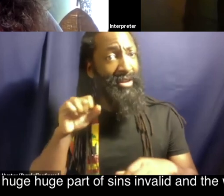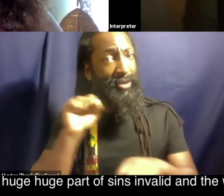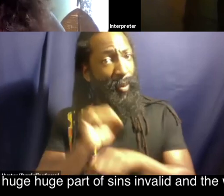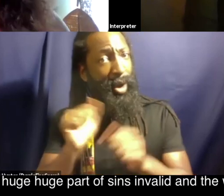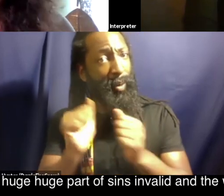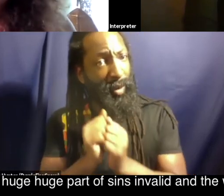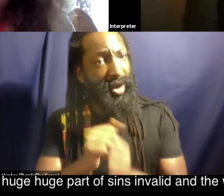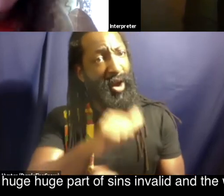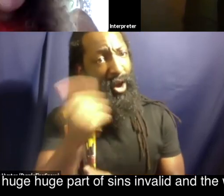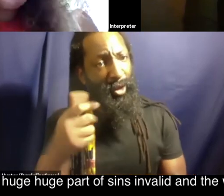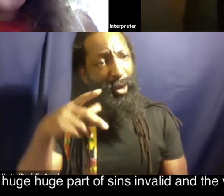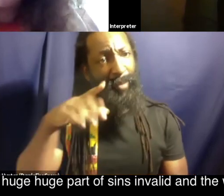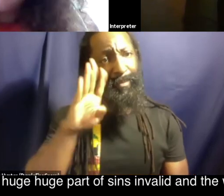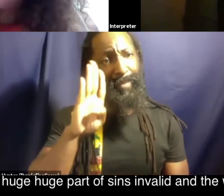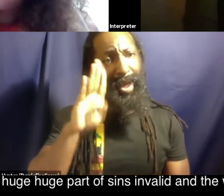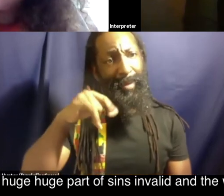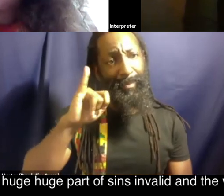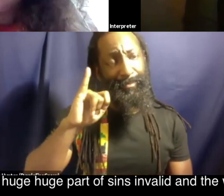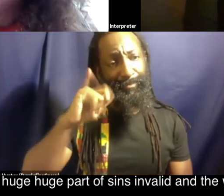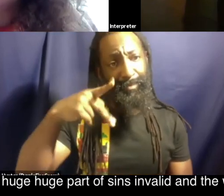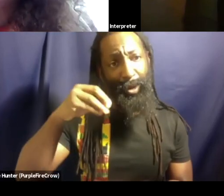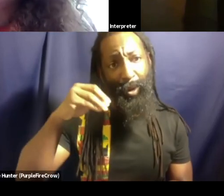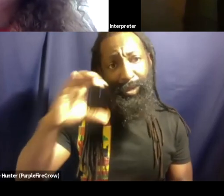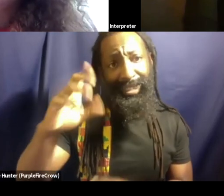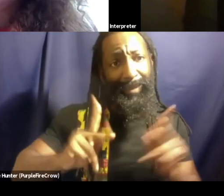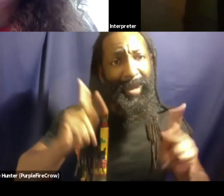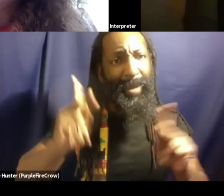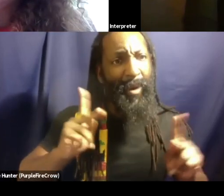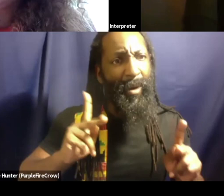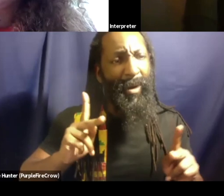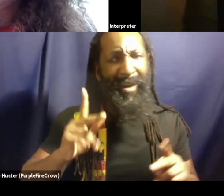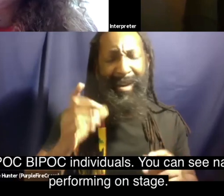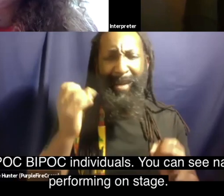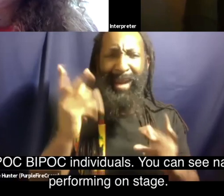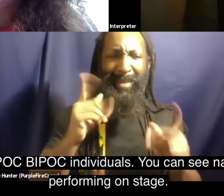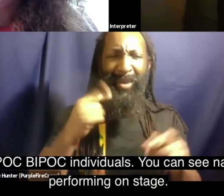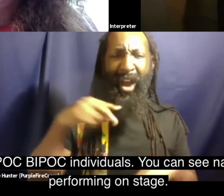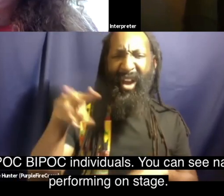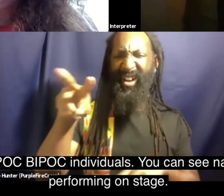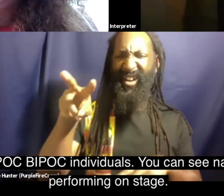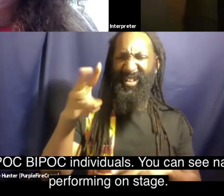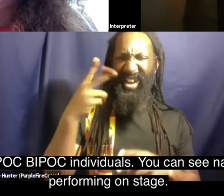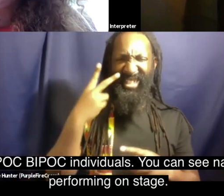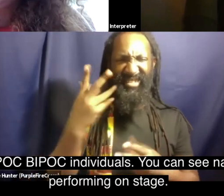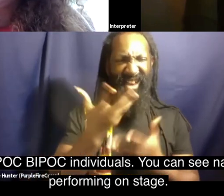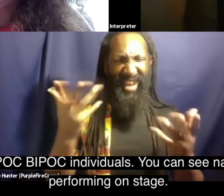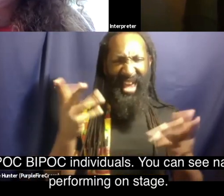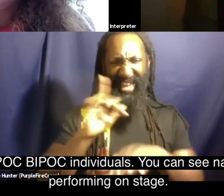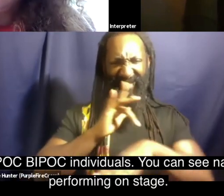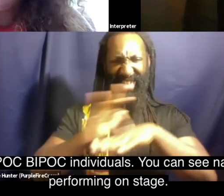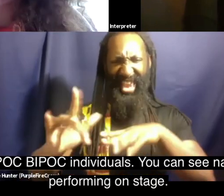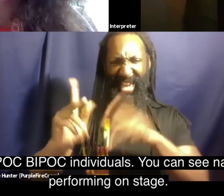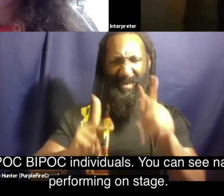really huge part of sins invalid in the work that we do together and bi poc bipoc